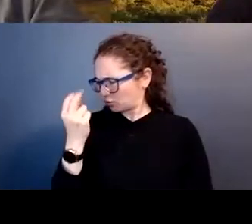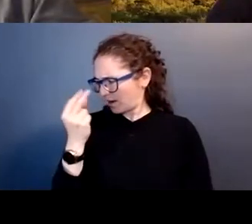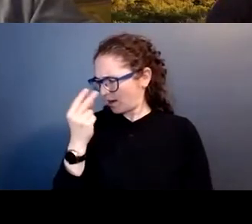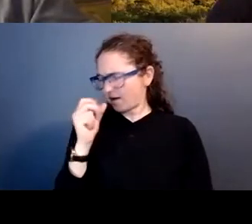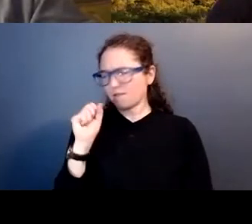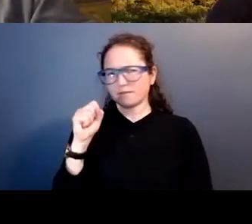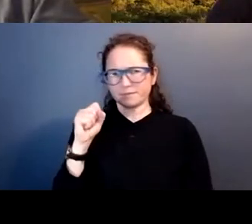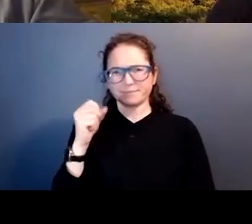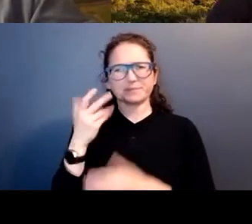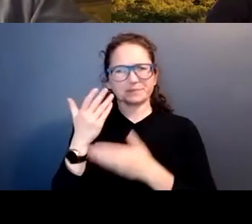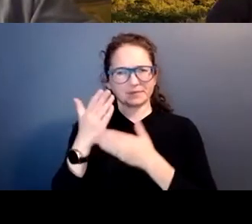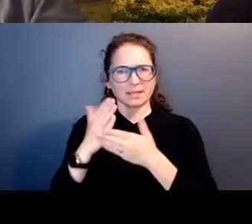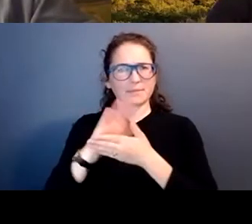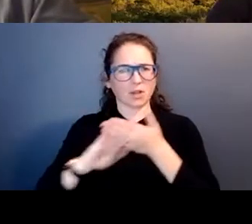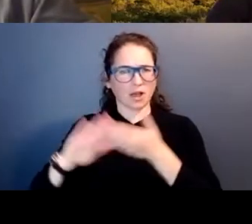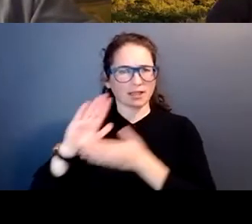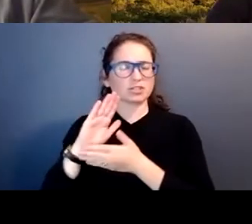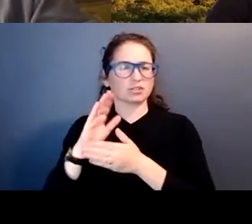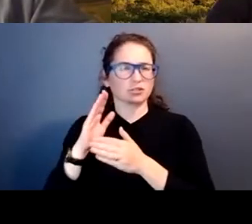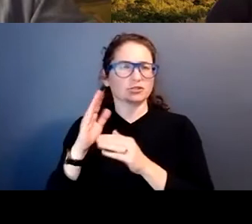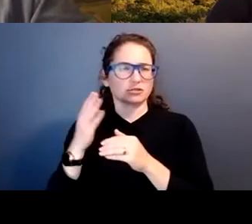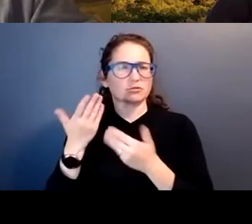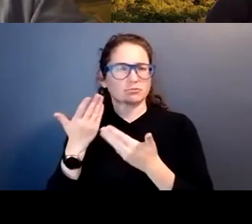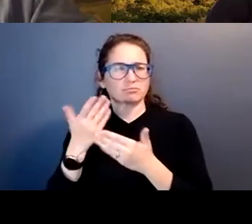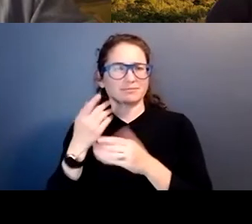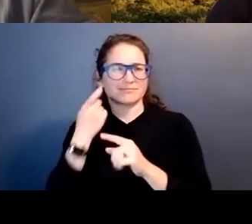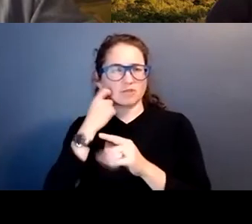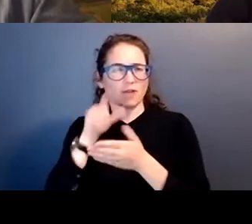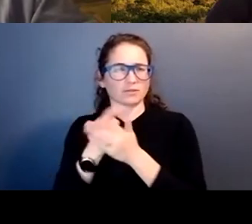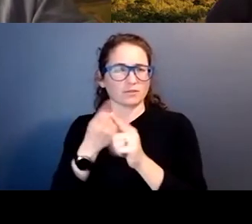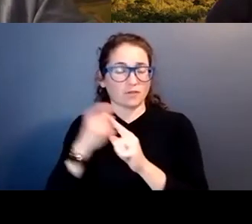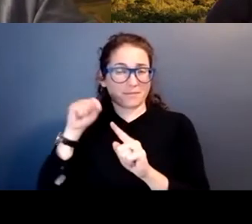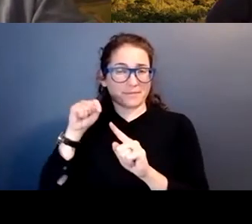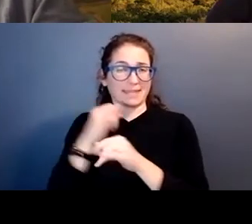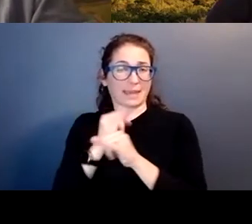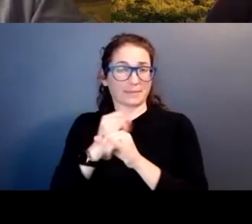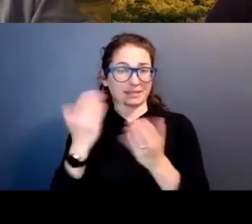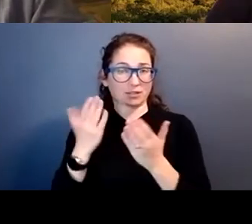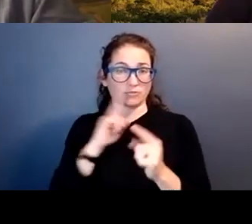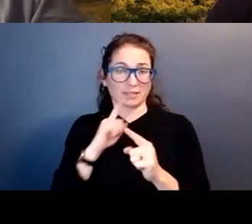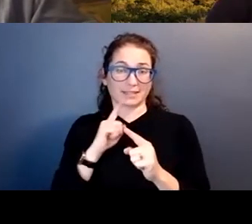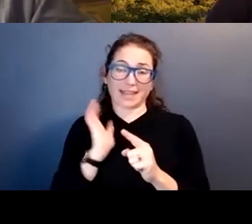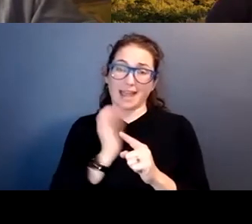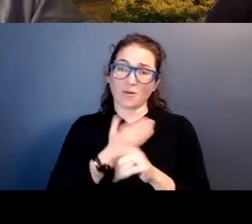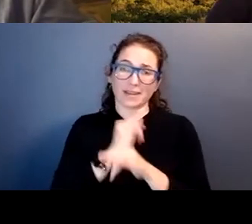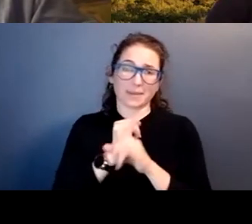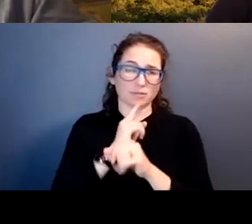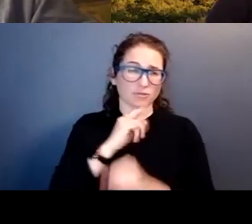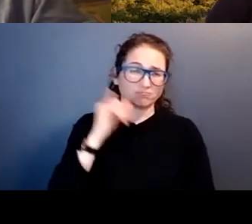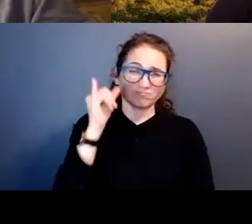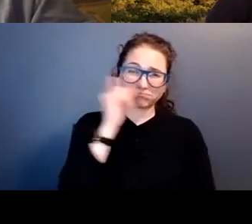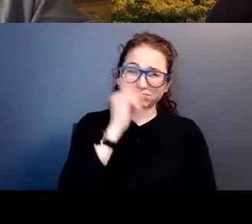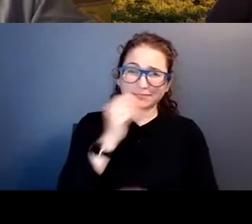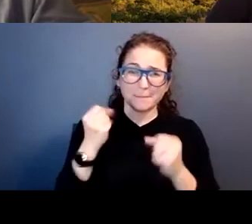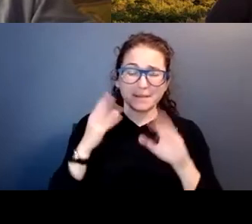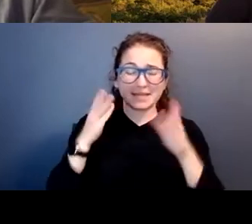um, some, some college grads from our campus. And I have to say our campus, um, is remarkable in a number of ways. One,